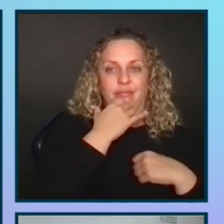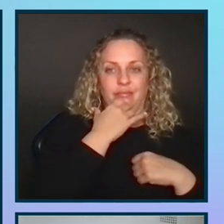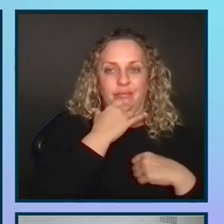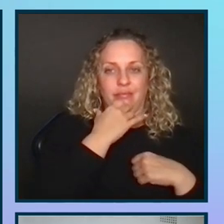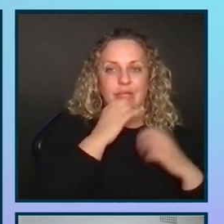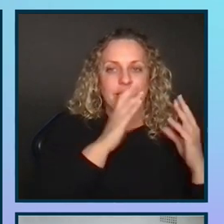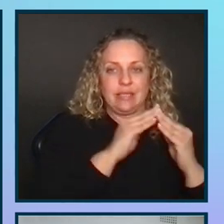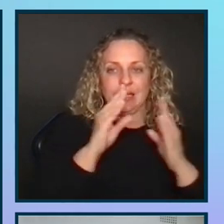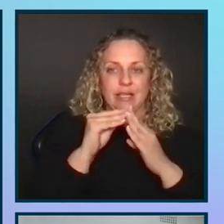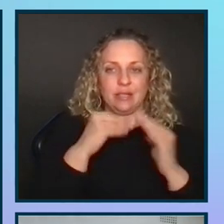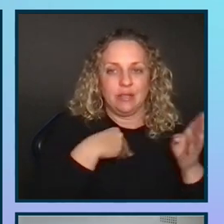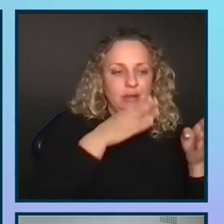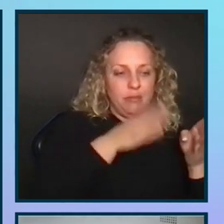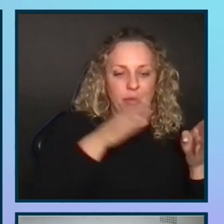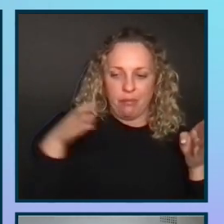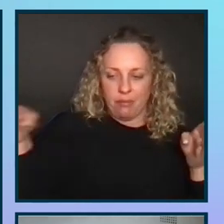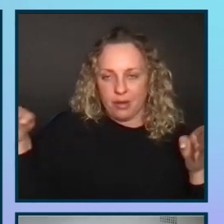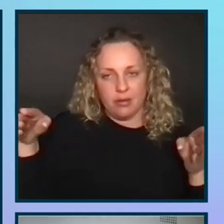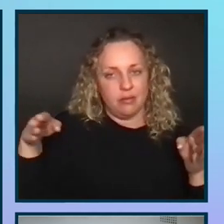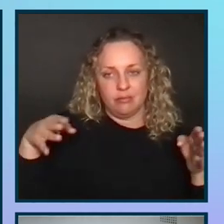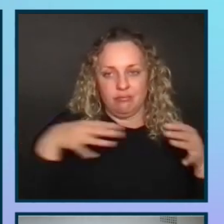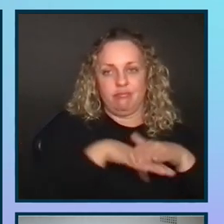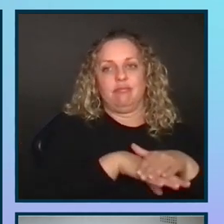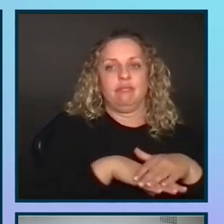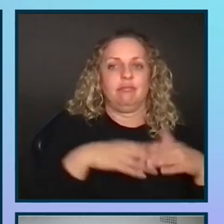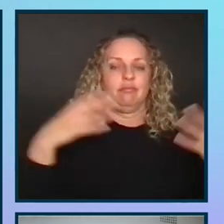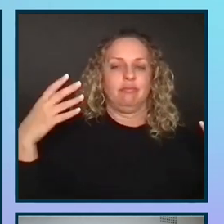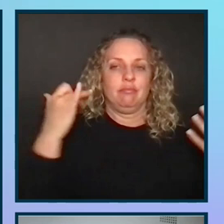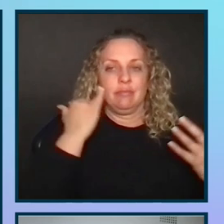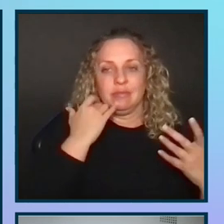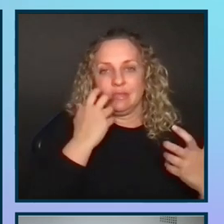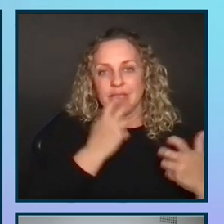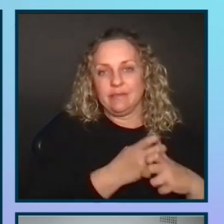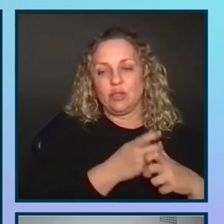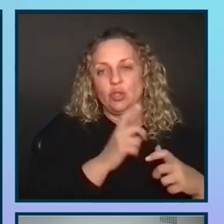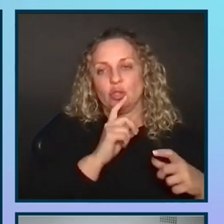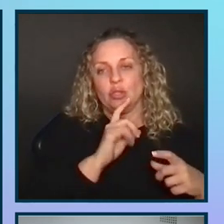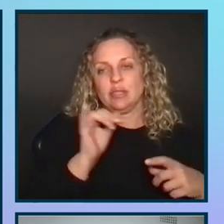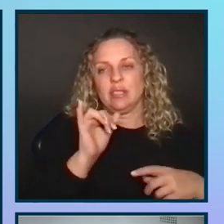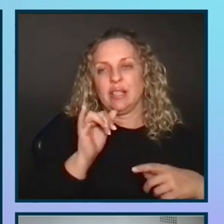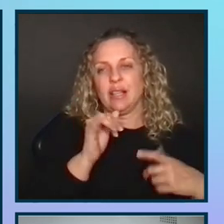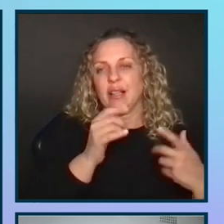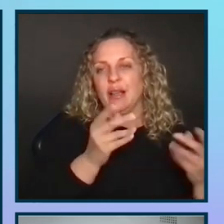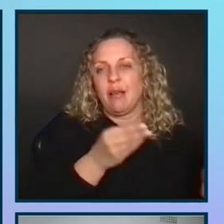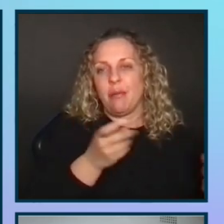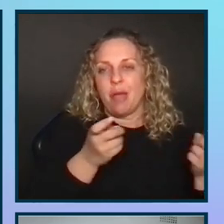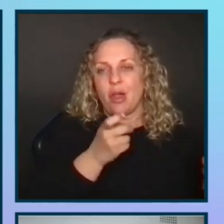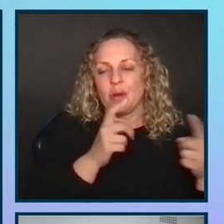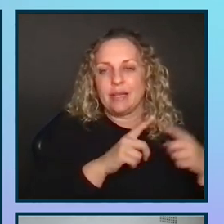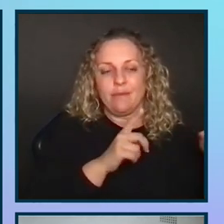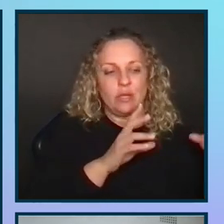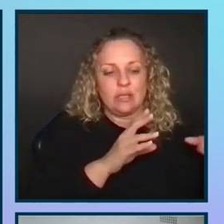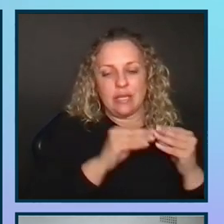together. And yeah, it overruns and then it becomes difficult, like moderating the different sessions. So